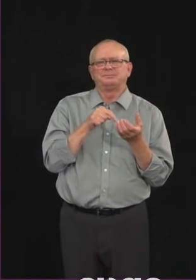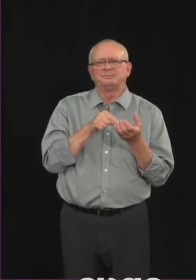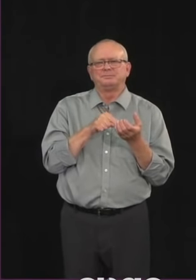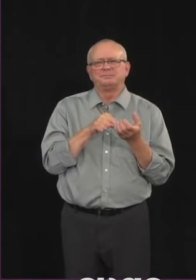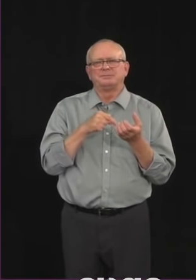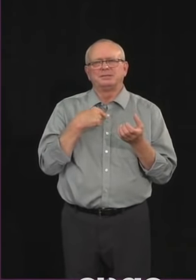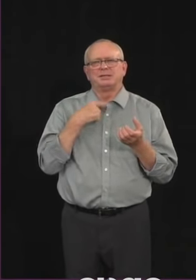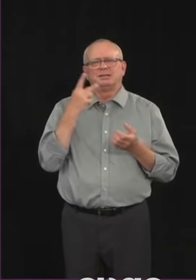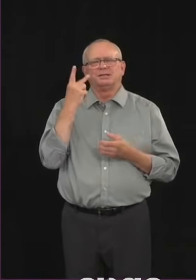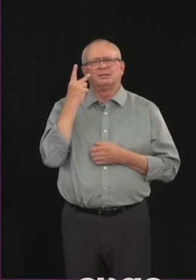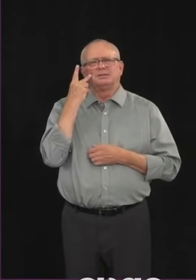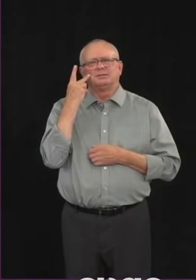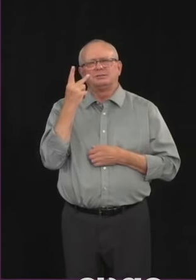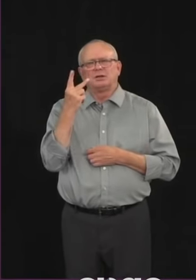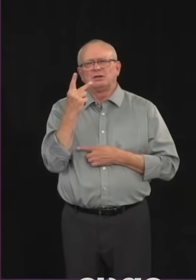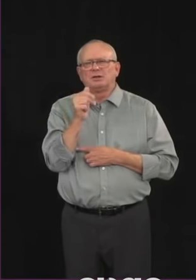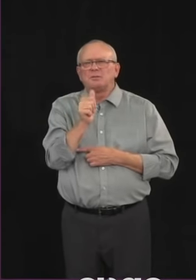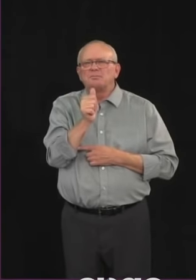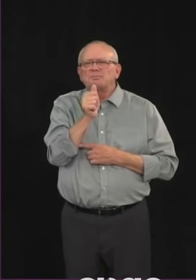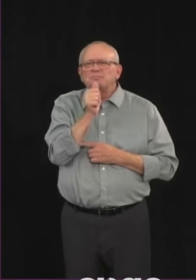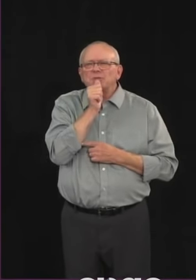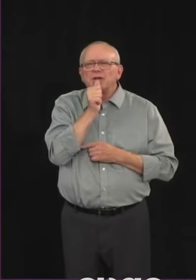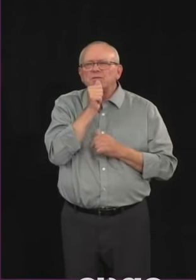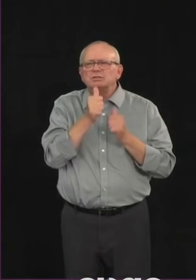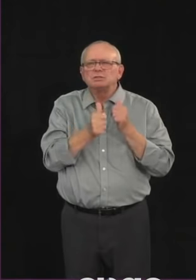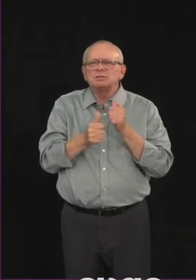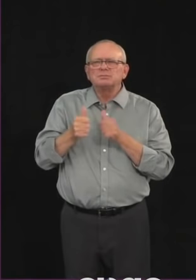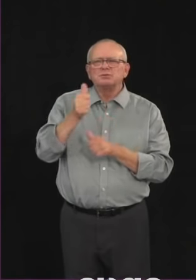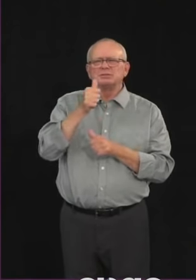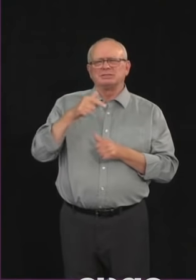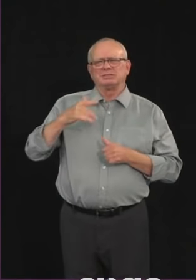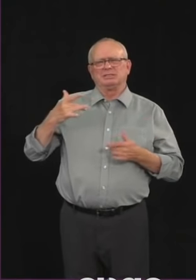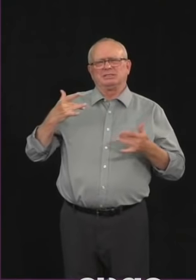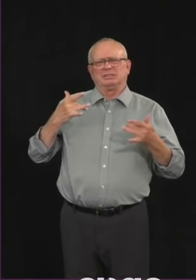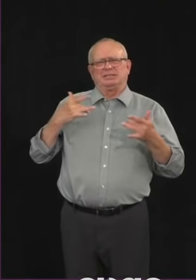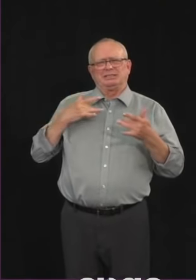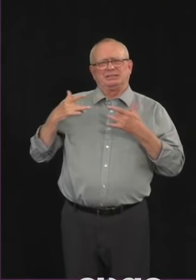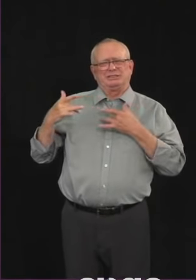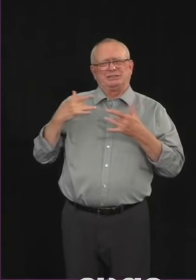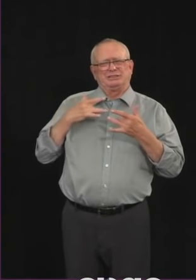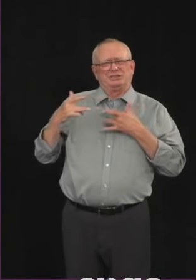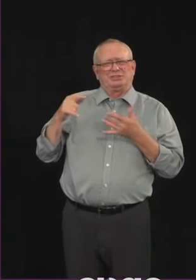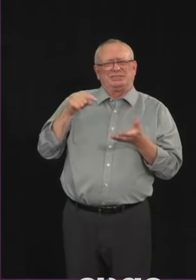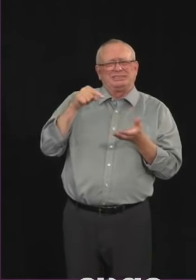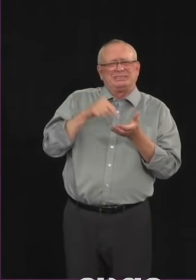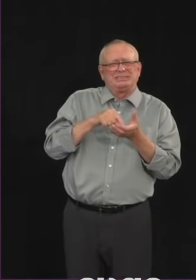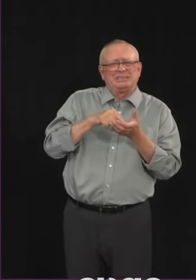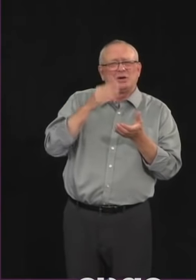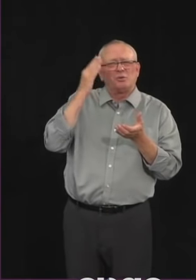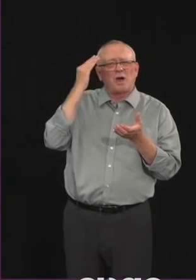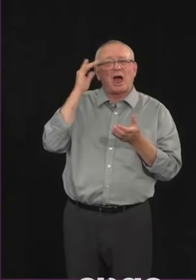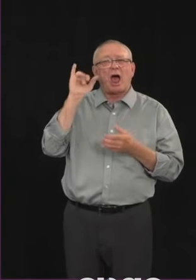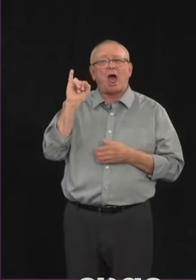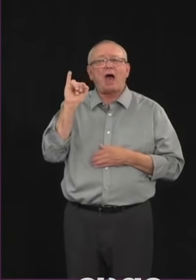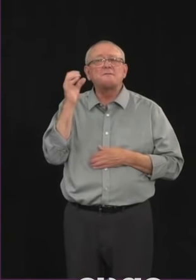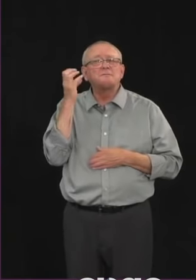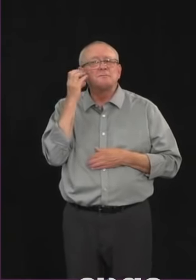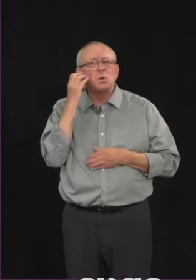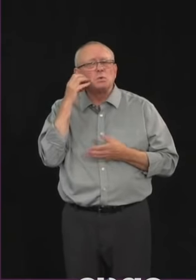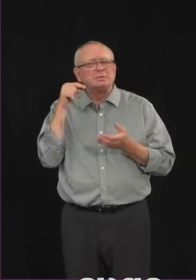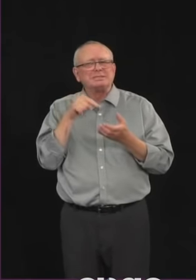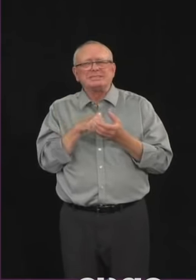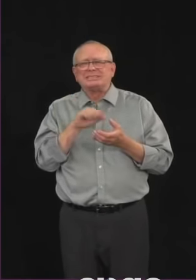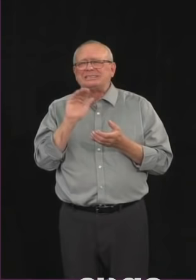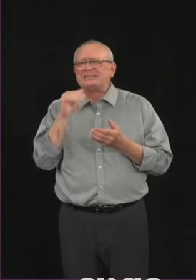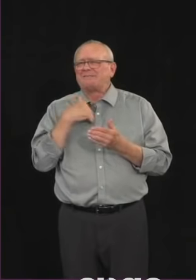concerns in linked to the technical limitations in the iPhone version, which we all know about. Do you have any